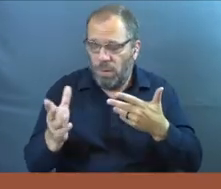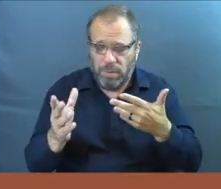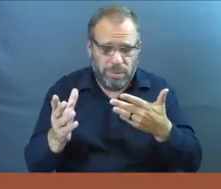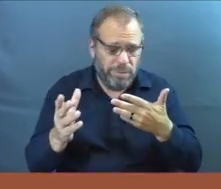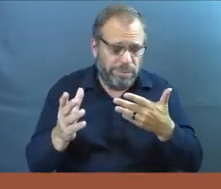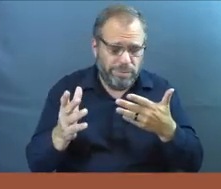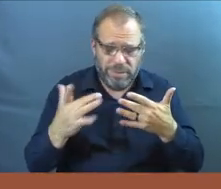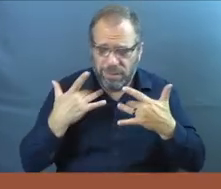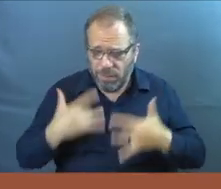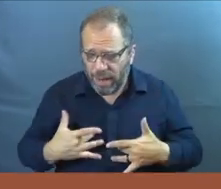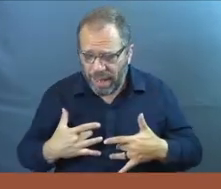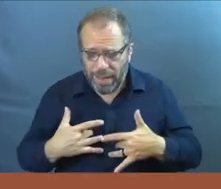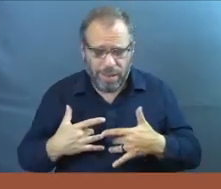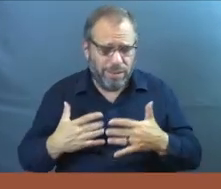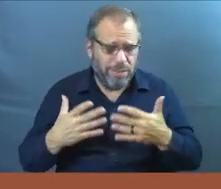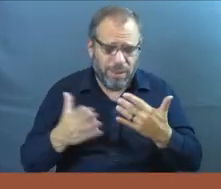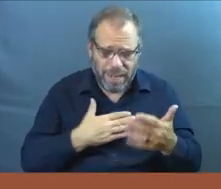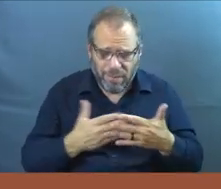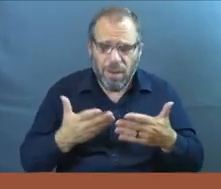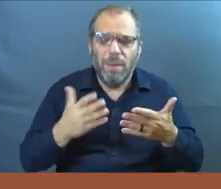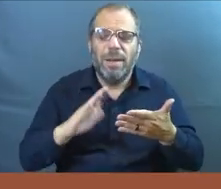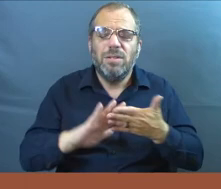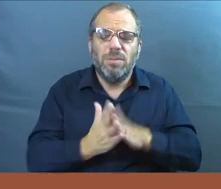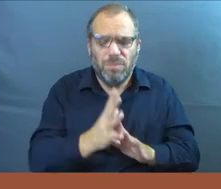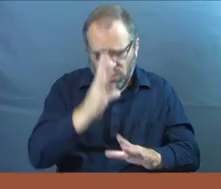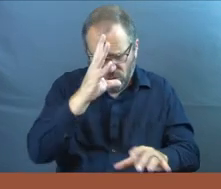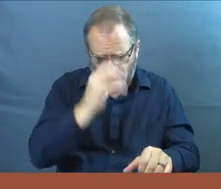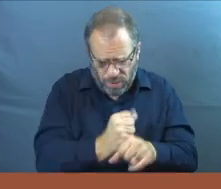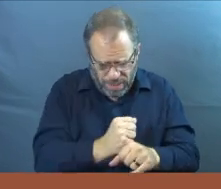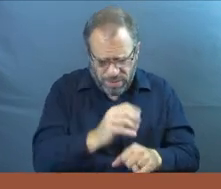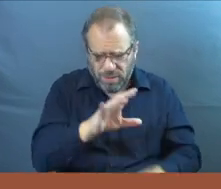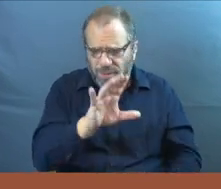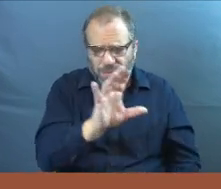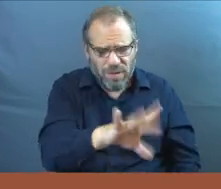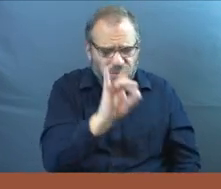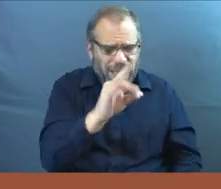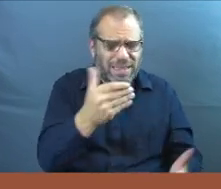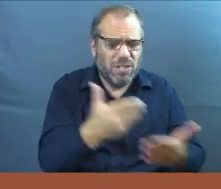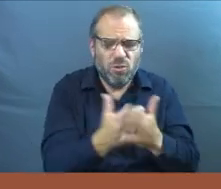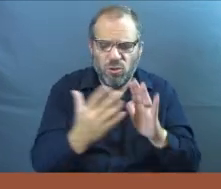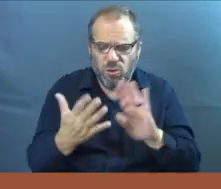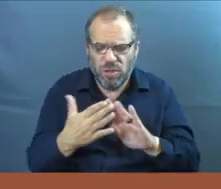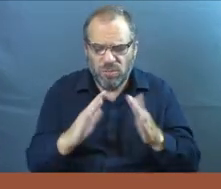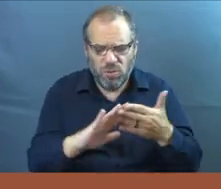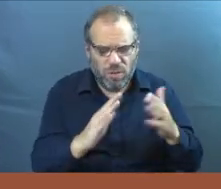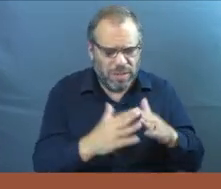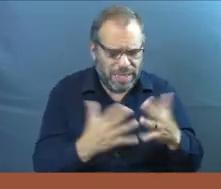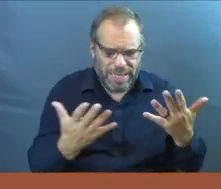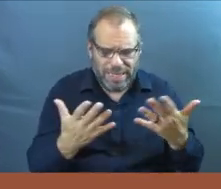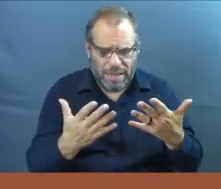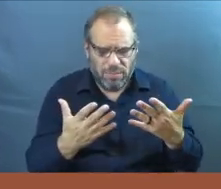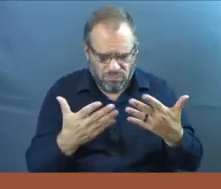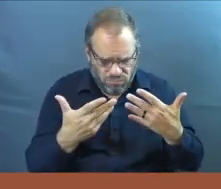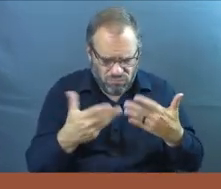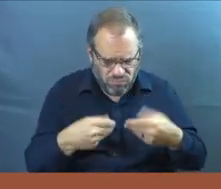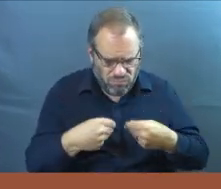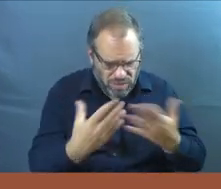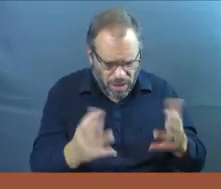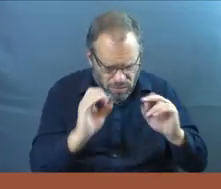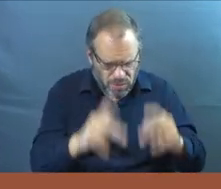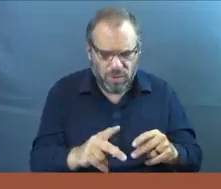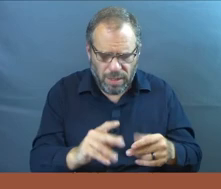even if we've been let down over and over again. Help us to find this new community, authentic community that we can give a chance, Lord.